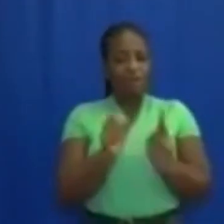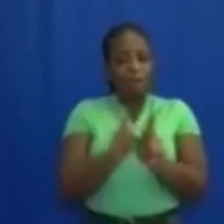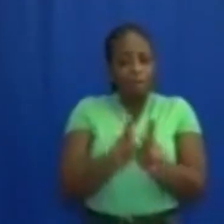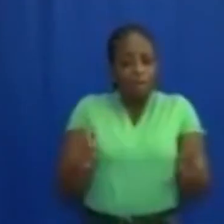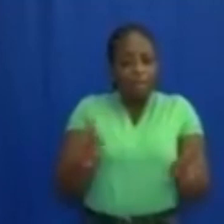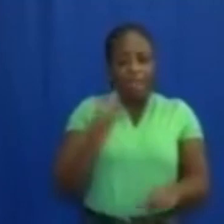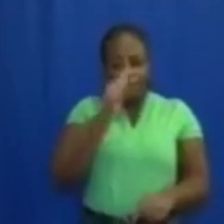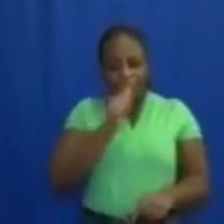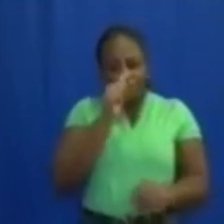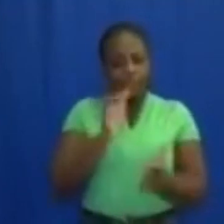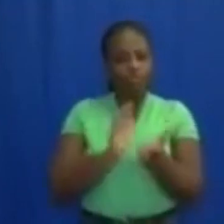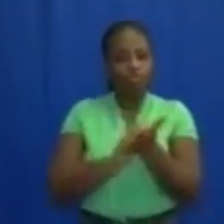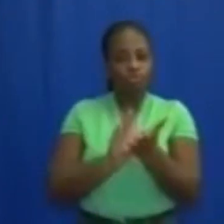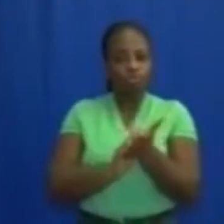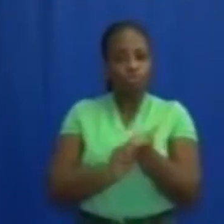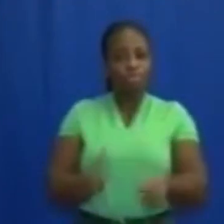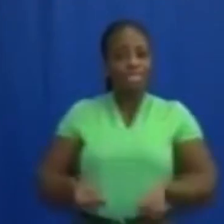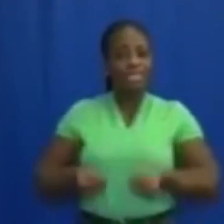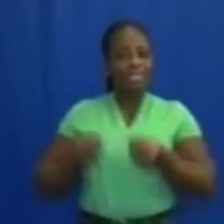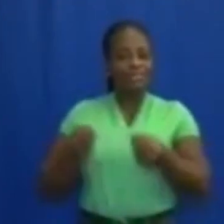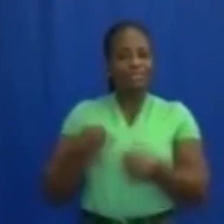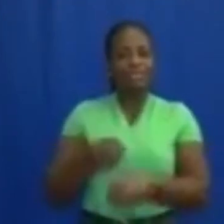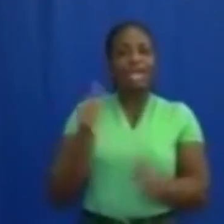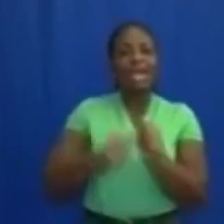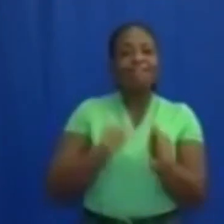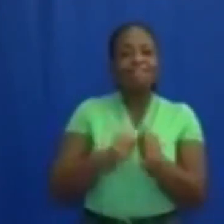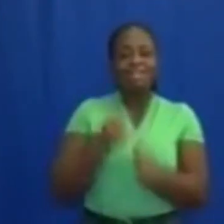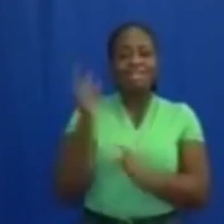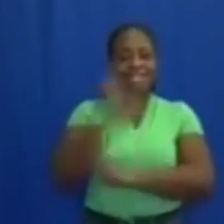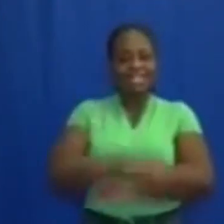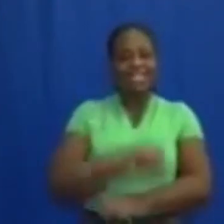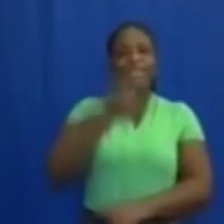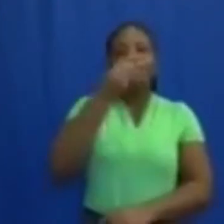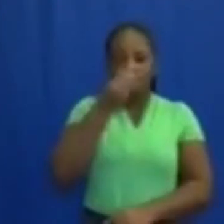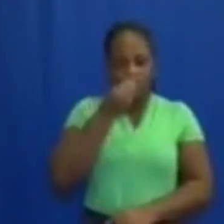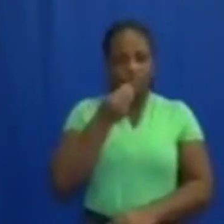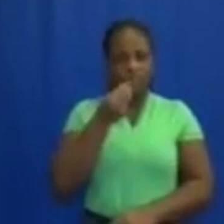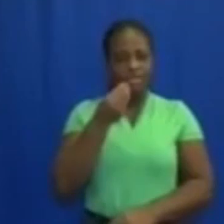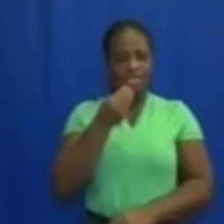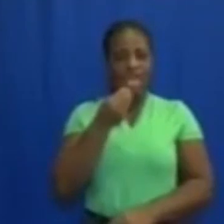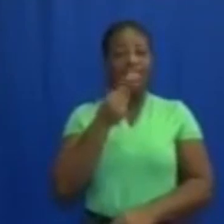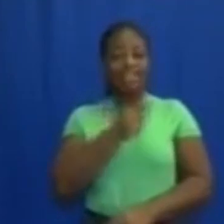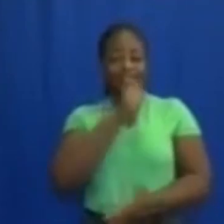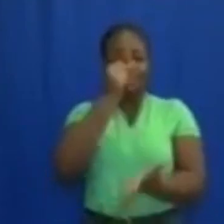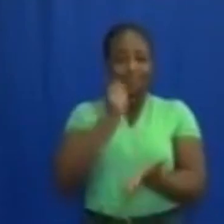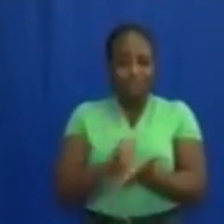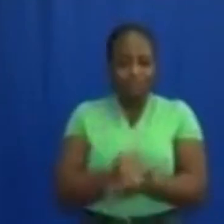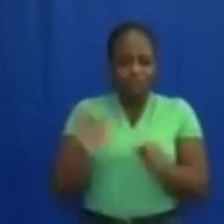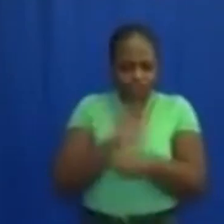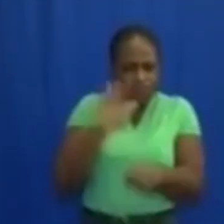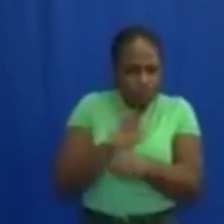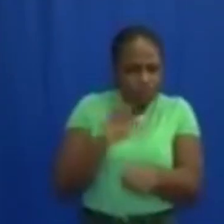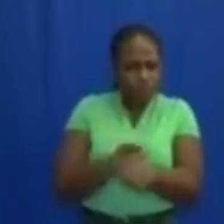schools be given one hot meal a day. This is to ensure full observance